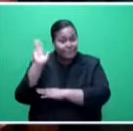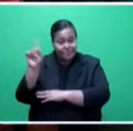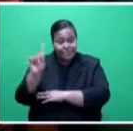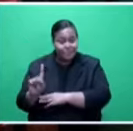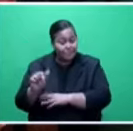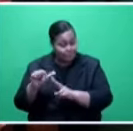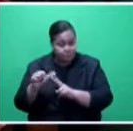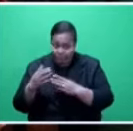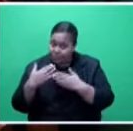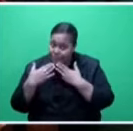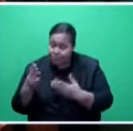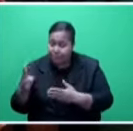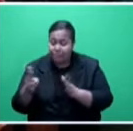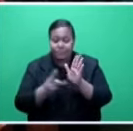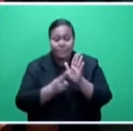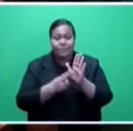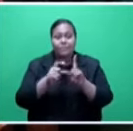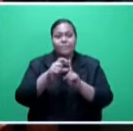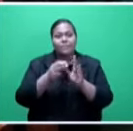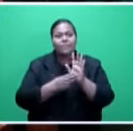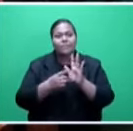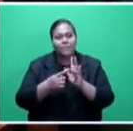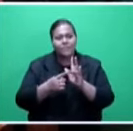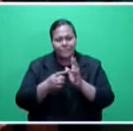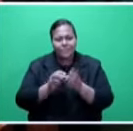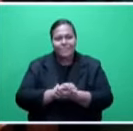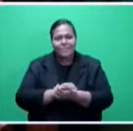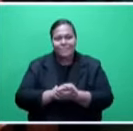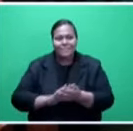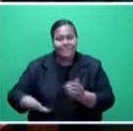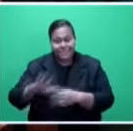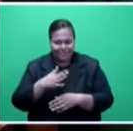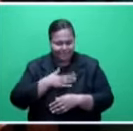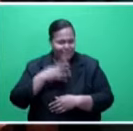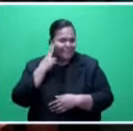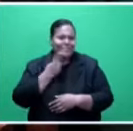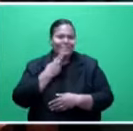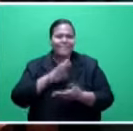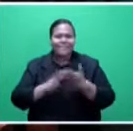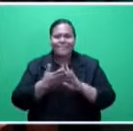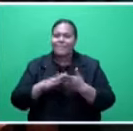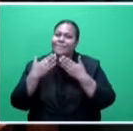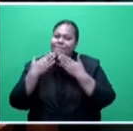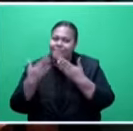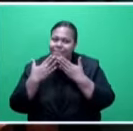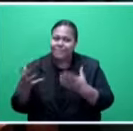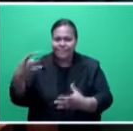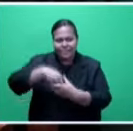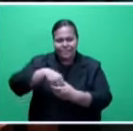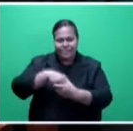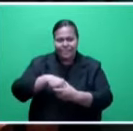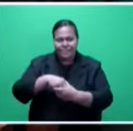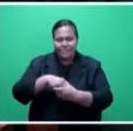and NDMO and the Ministry on behalf of my friends in the deaf community. Thank you for the inclusivity, for employing Fiji